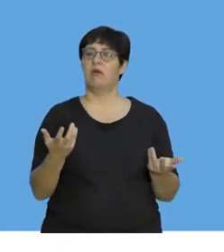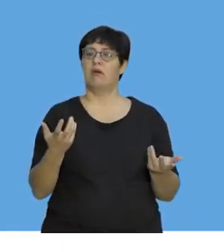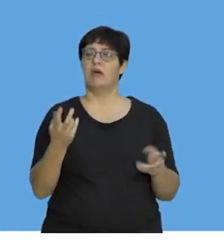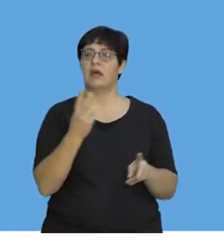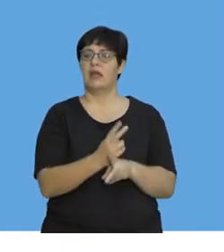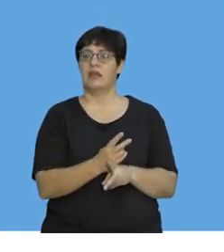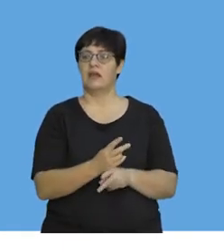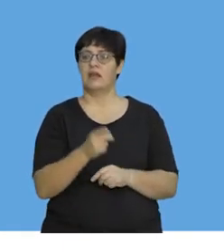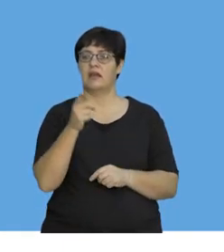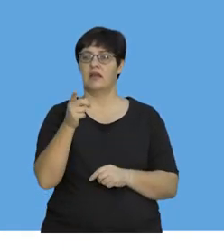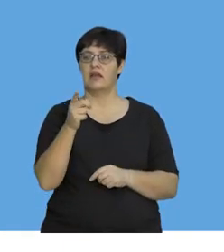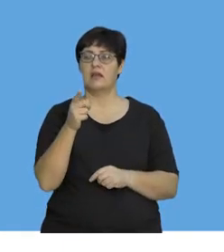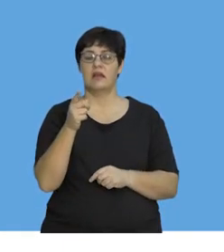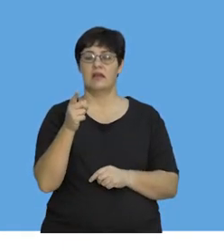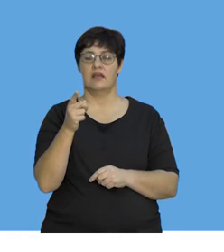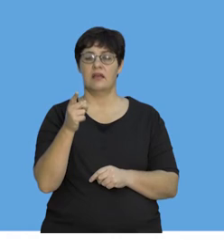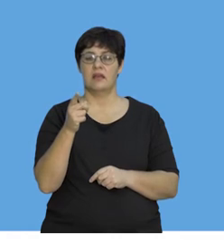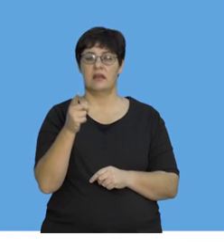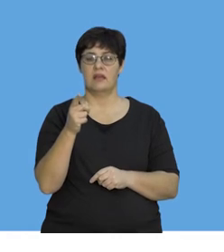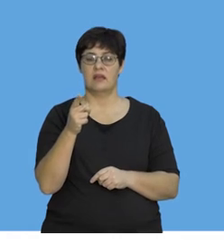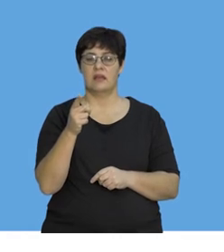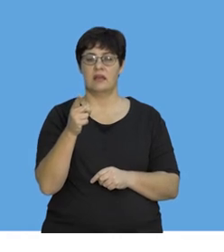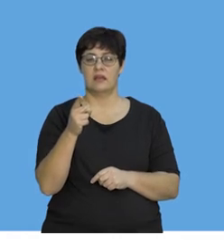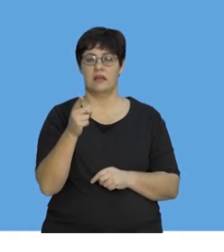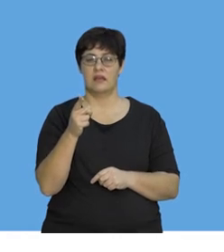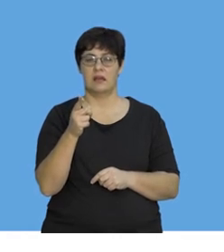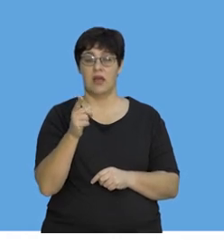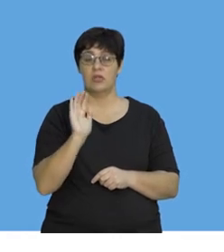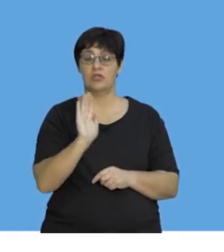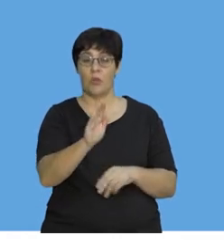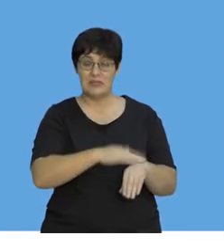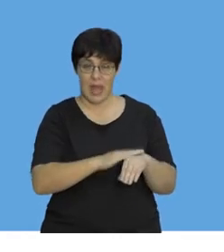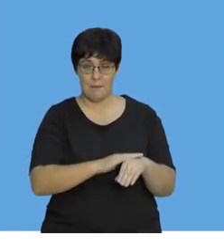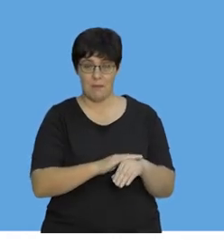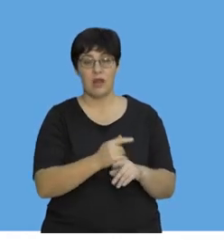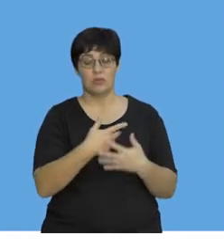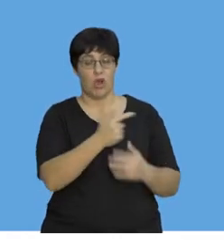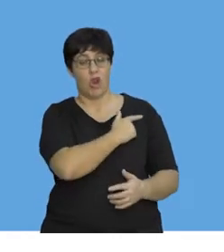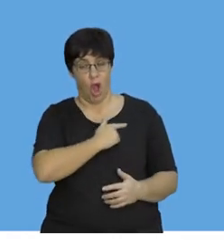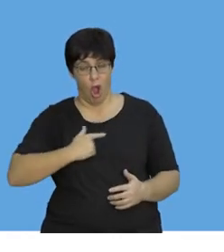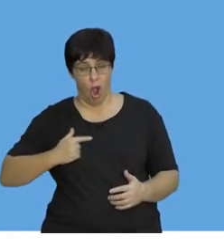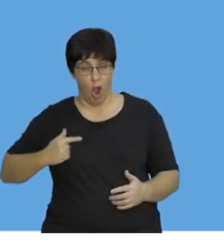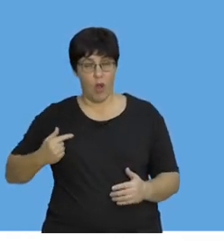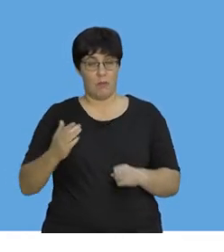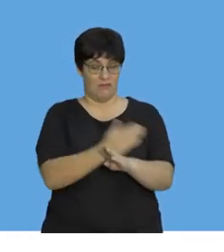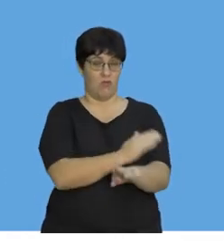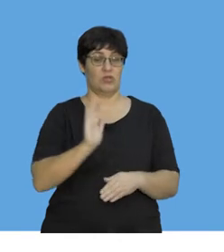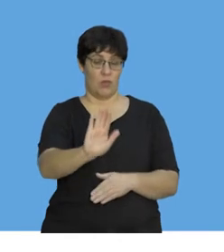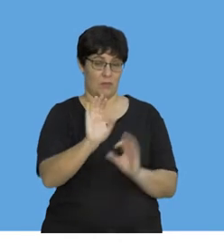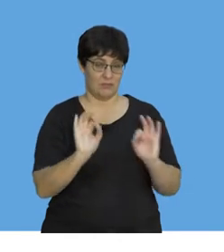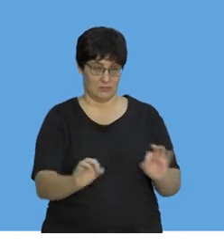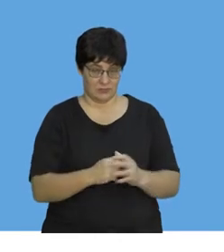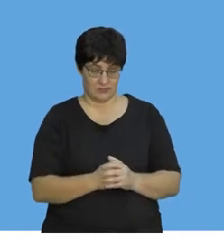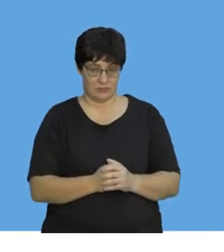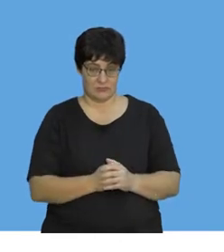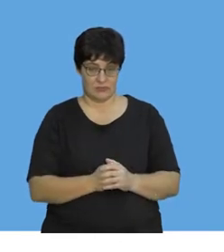And again, we increased the stopping time. It took a lot longer to stop.